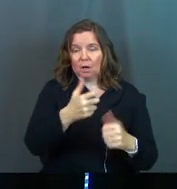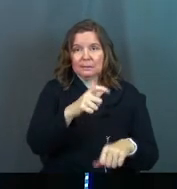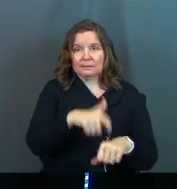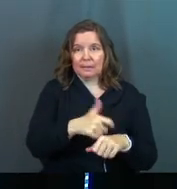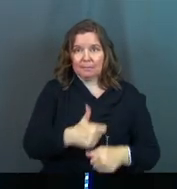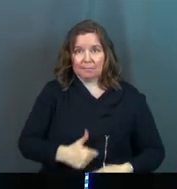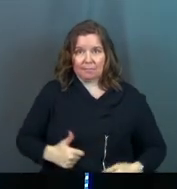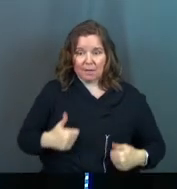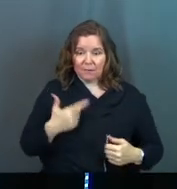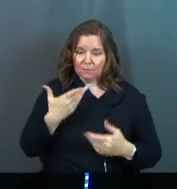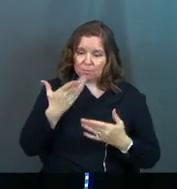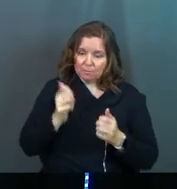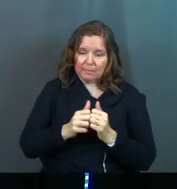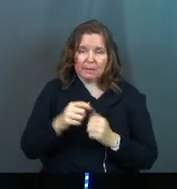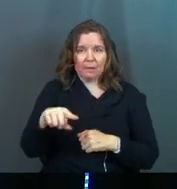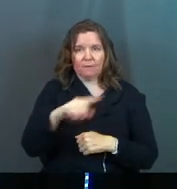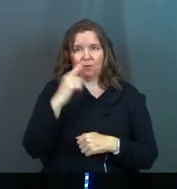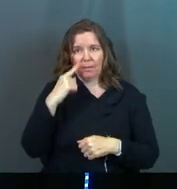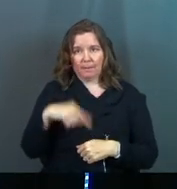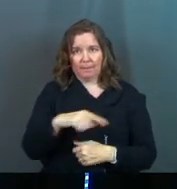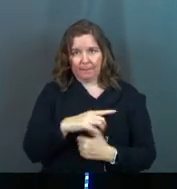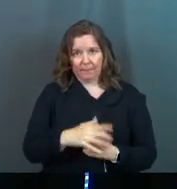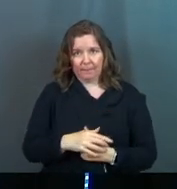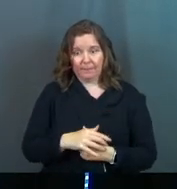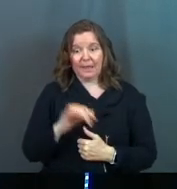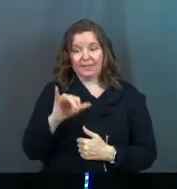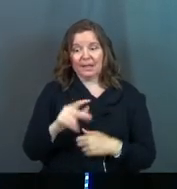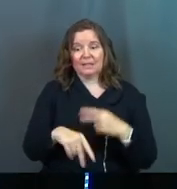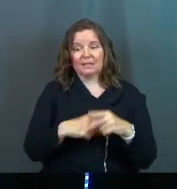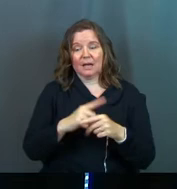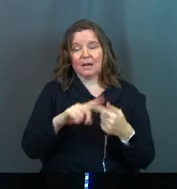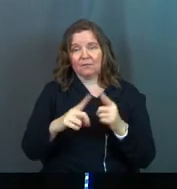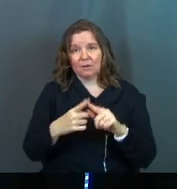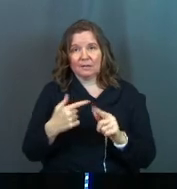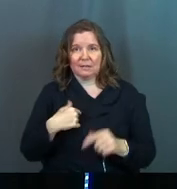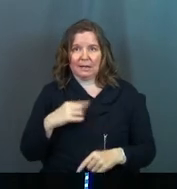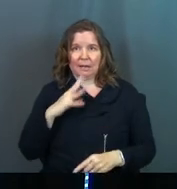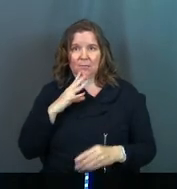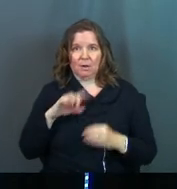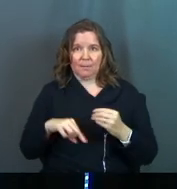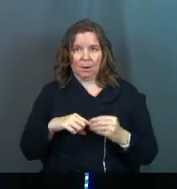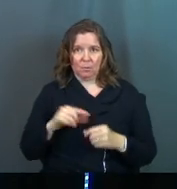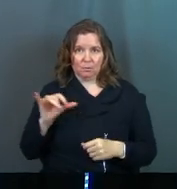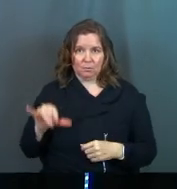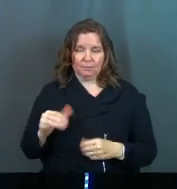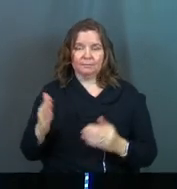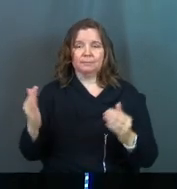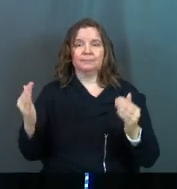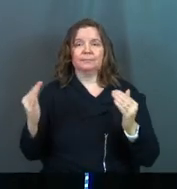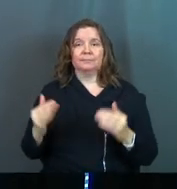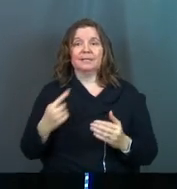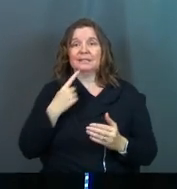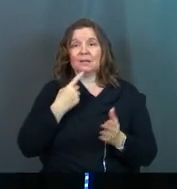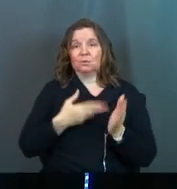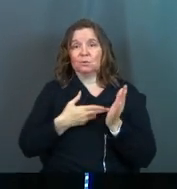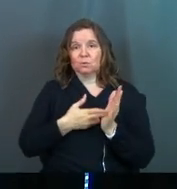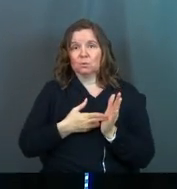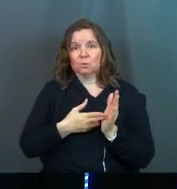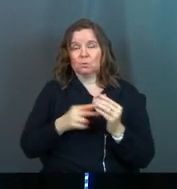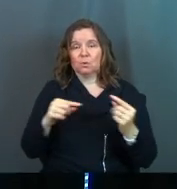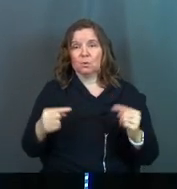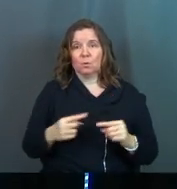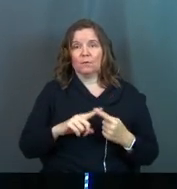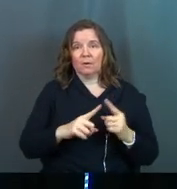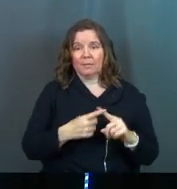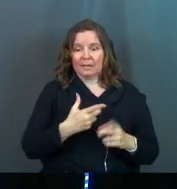You were born to be there for them. That's the kind of friendship that I'm talking about. Next, tells you the truth. Wounds